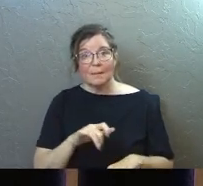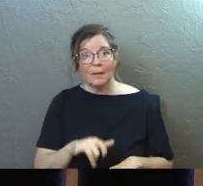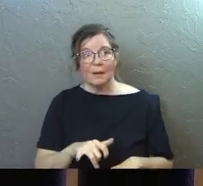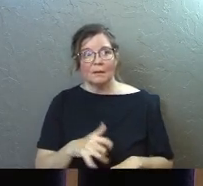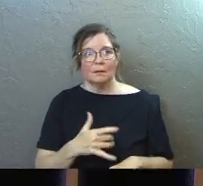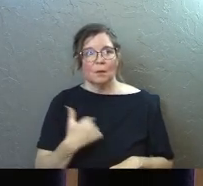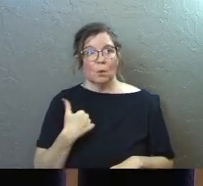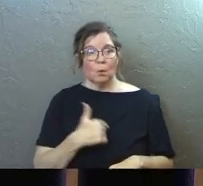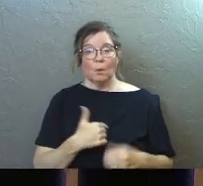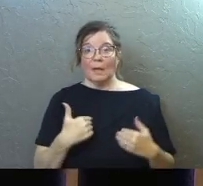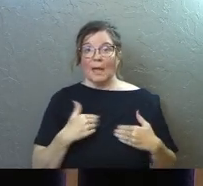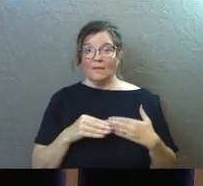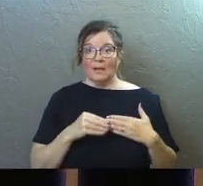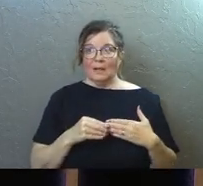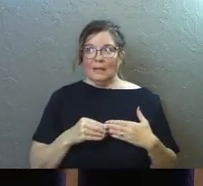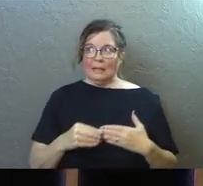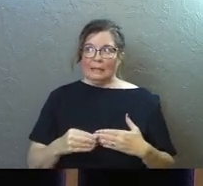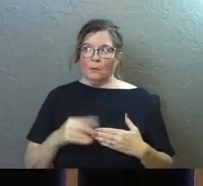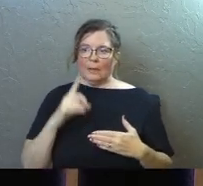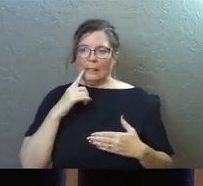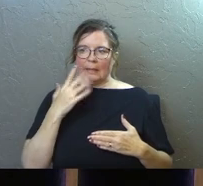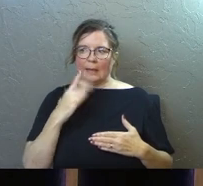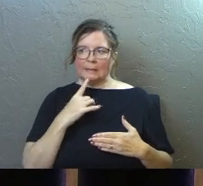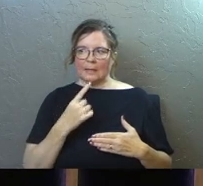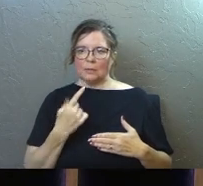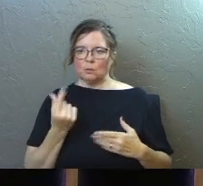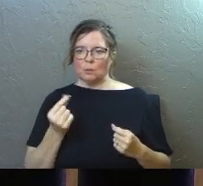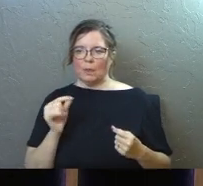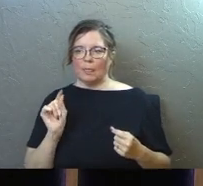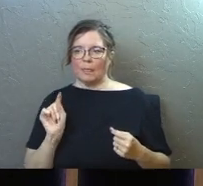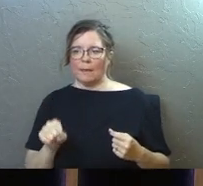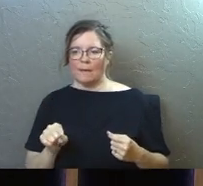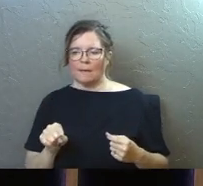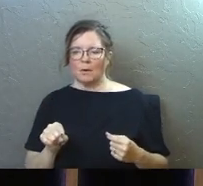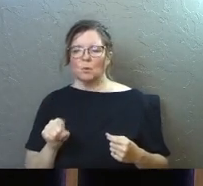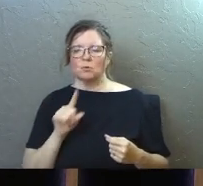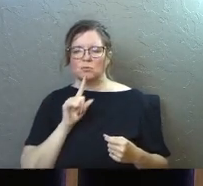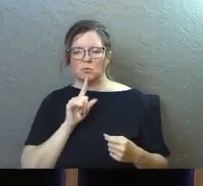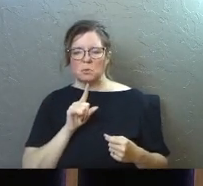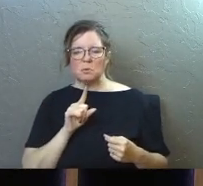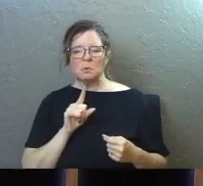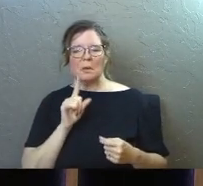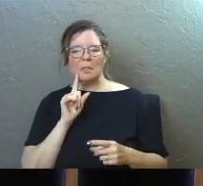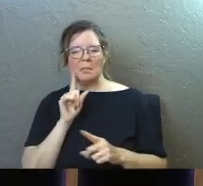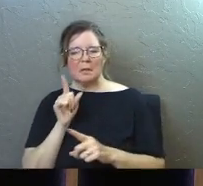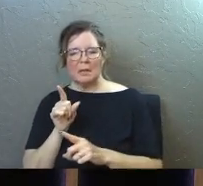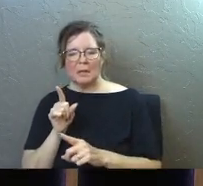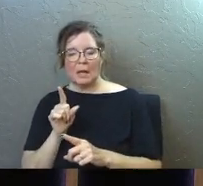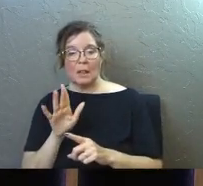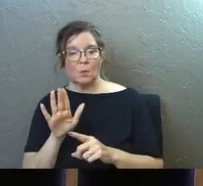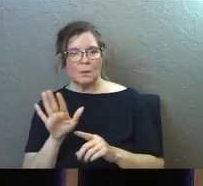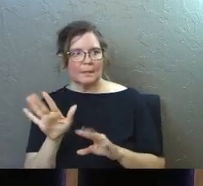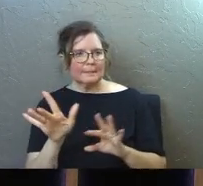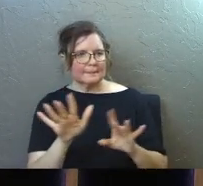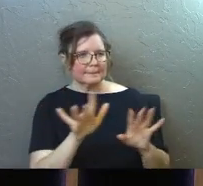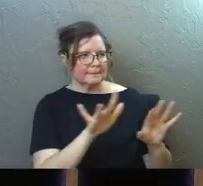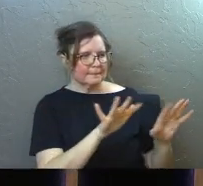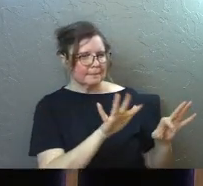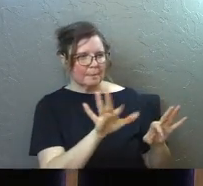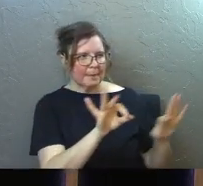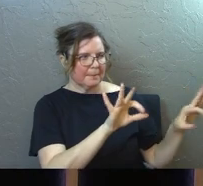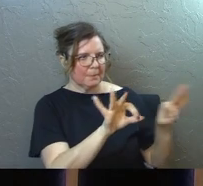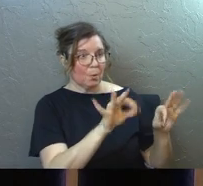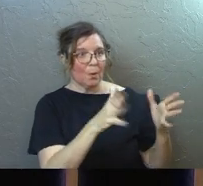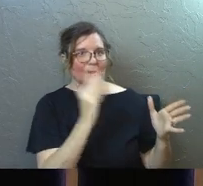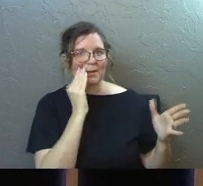we have a leading. We have a place that we want to go and we're pretty sure. then we go and we choose counselors that we